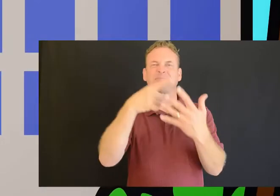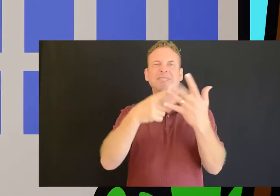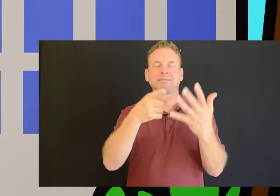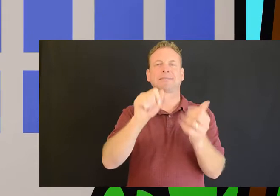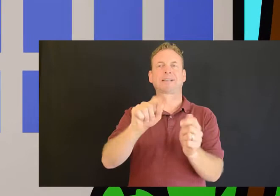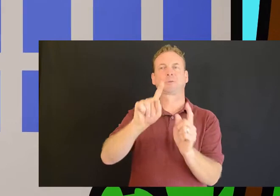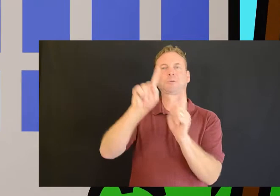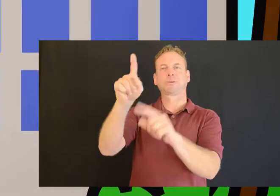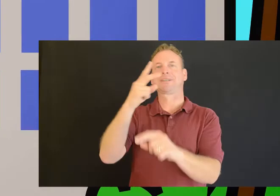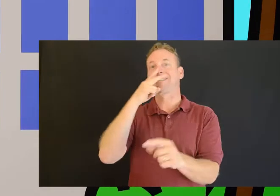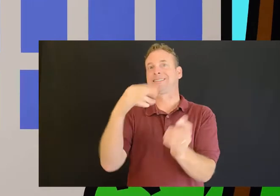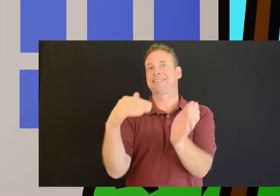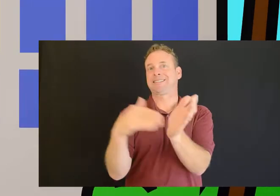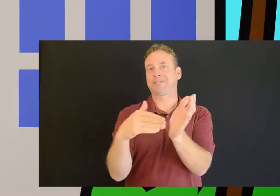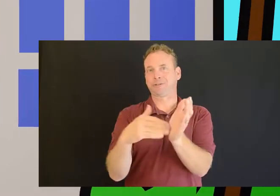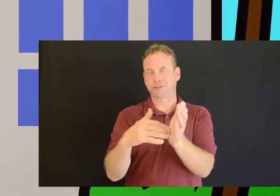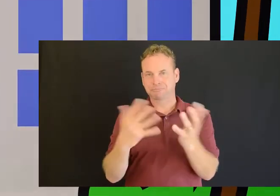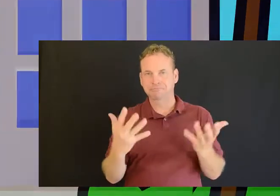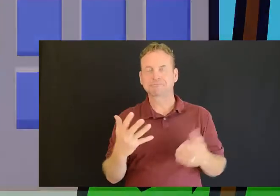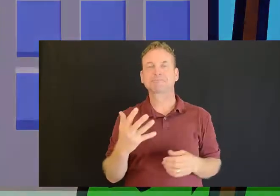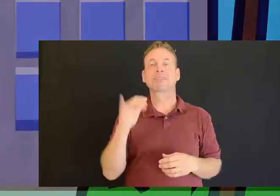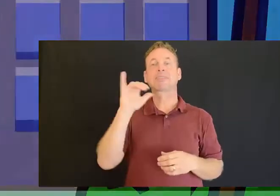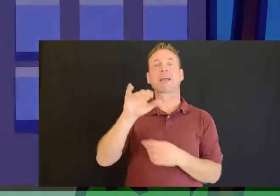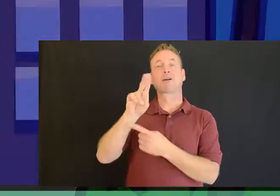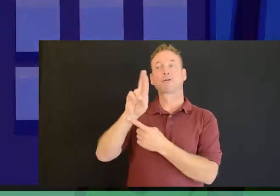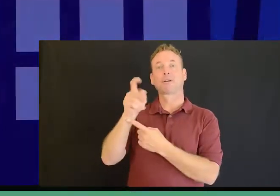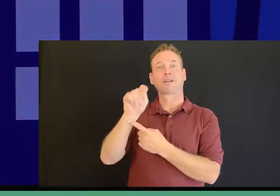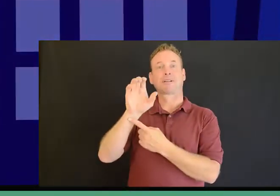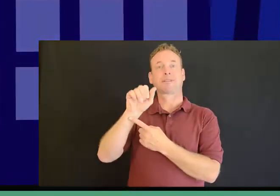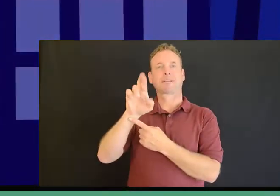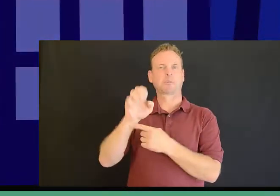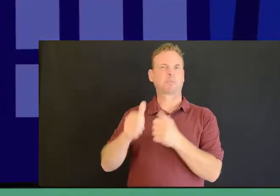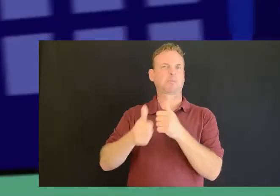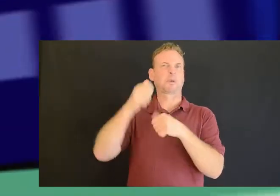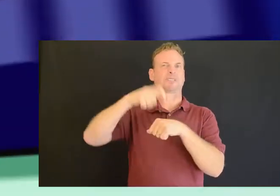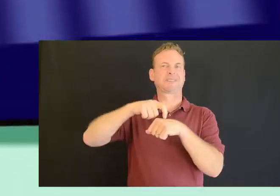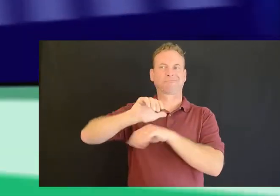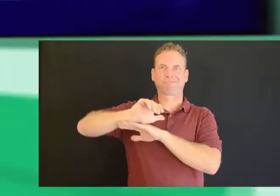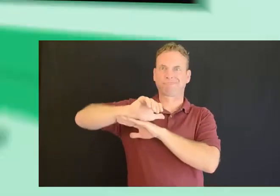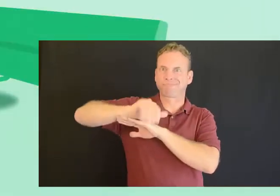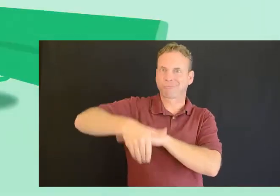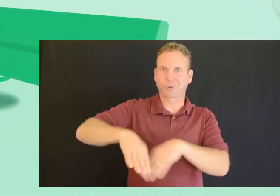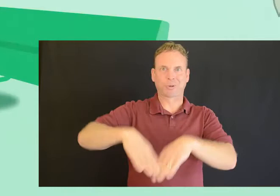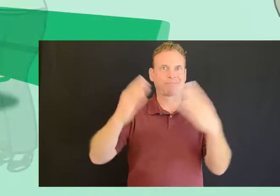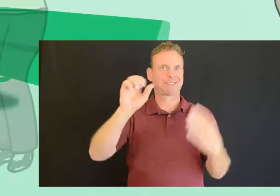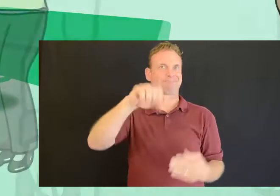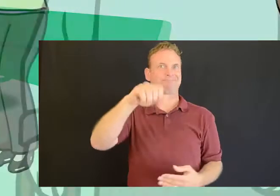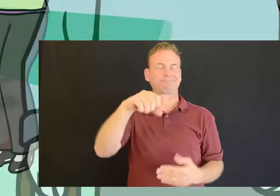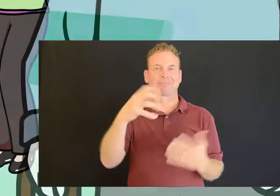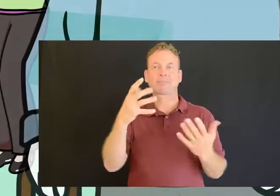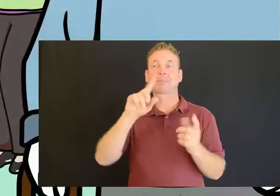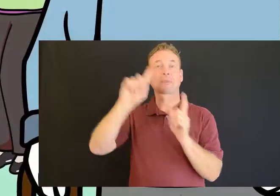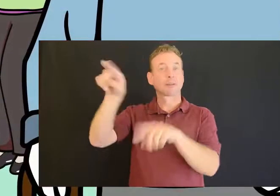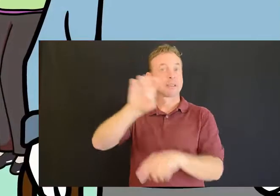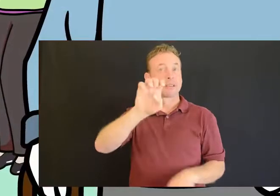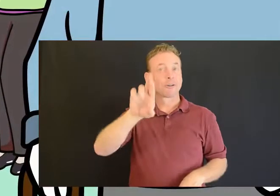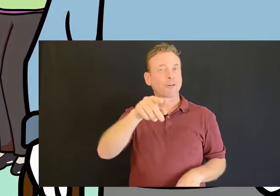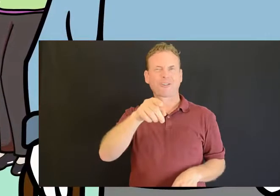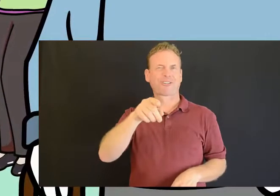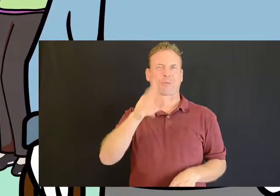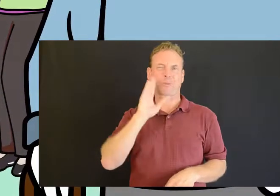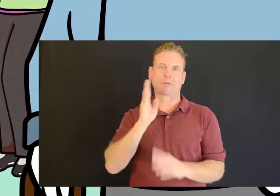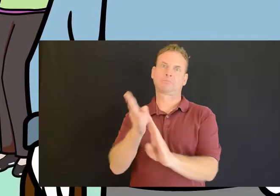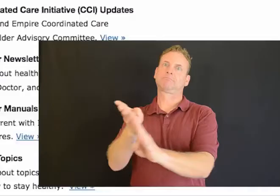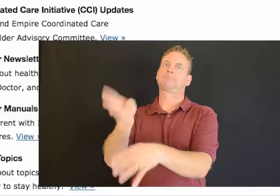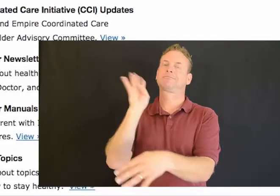Most of our urgent care clinics stay open after 5pm. Even after dark, you'll avoid the long wait you see at most emergency